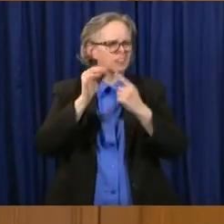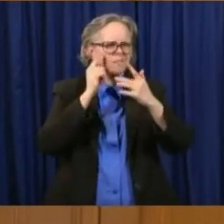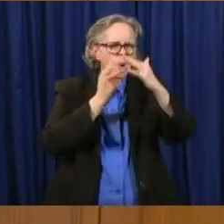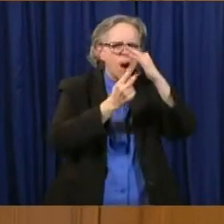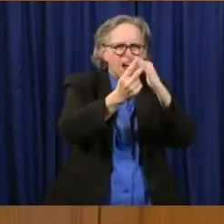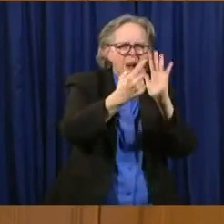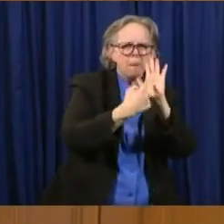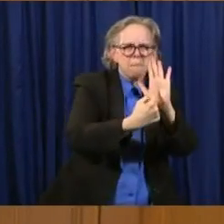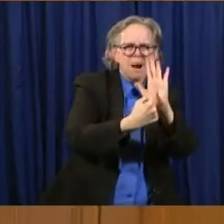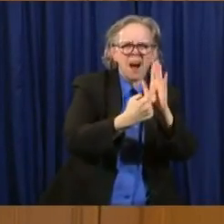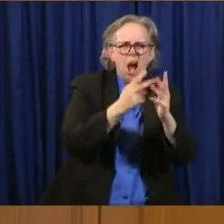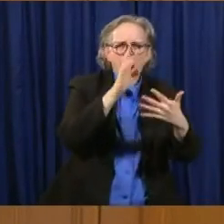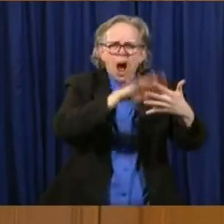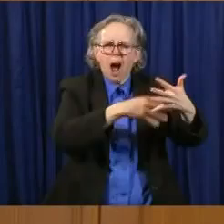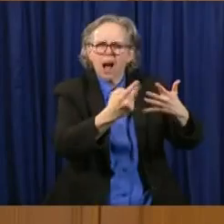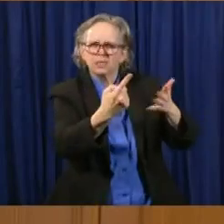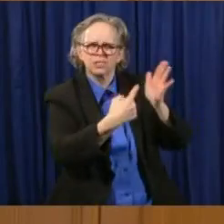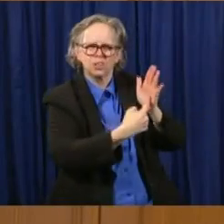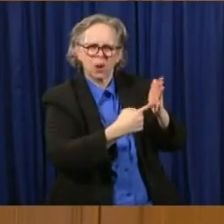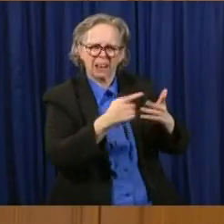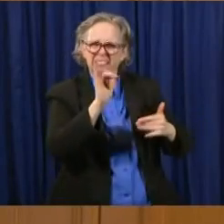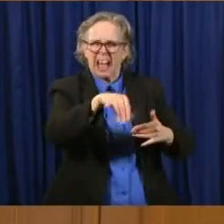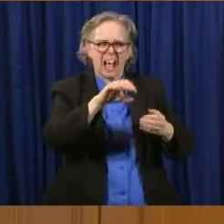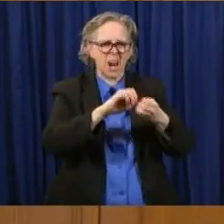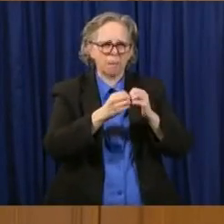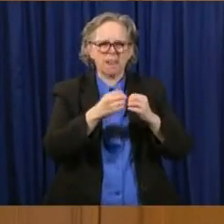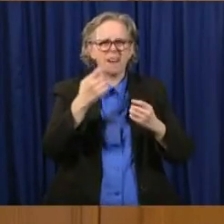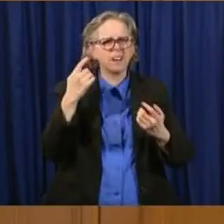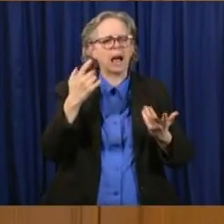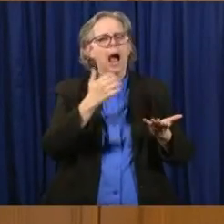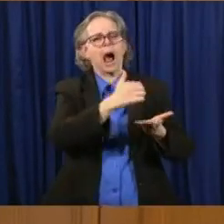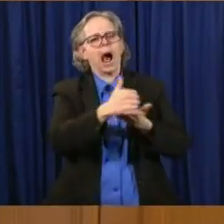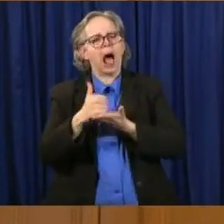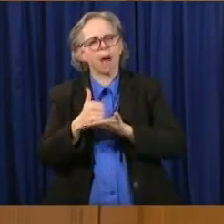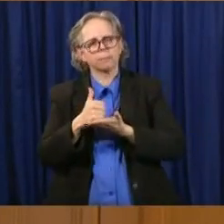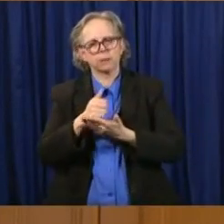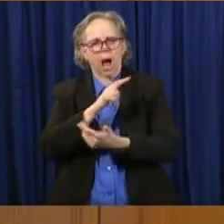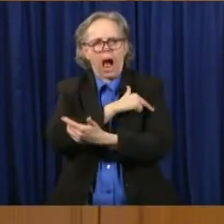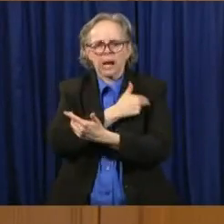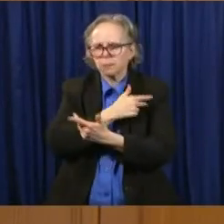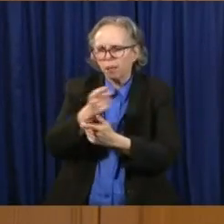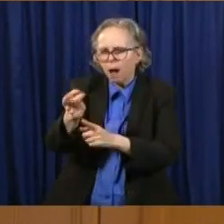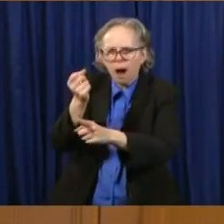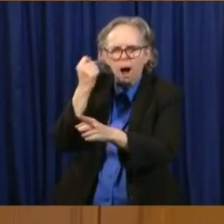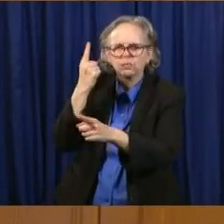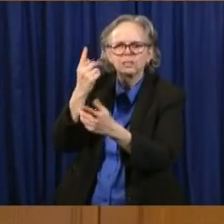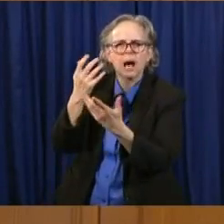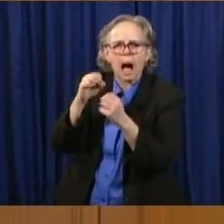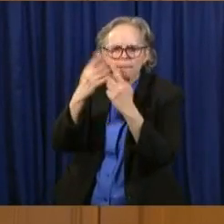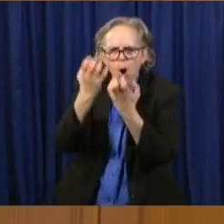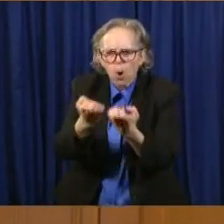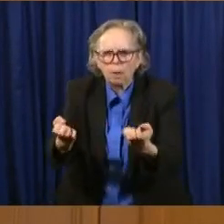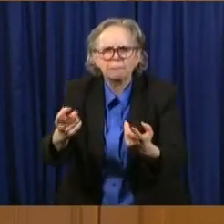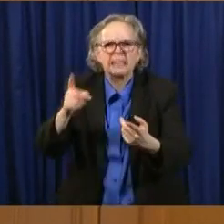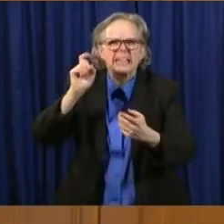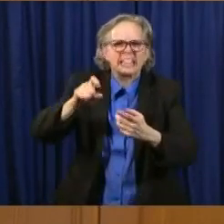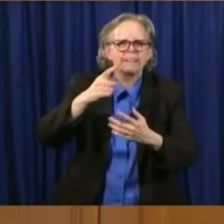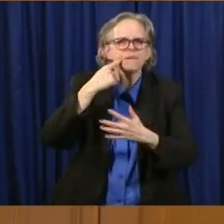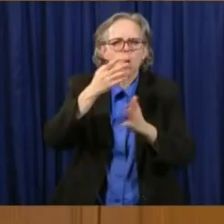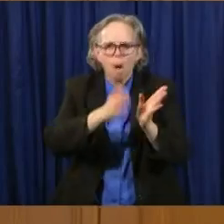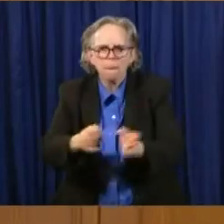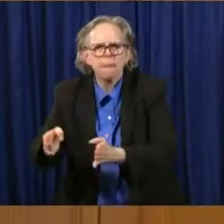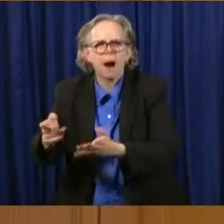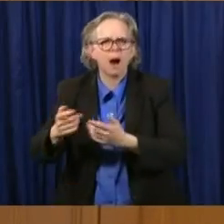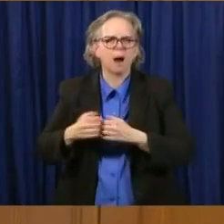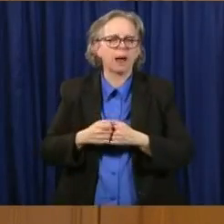hospitals better understand how much equipment they might need. And of course, that number went down with extreme social distancing we